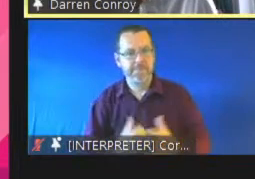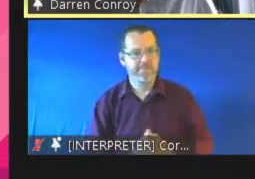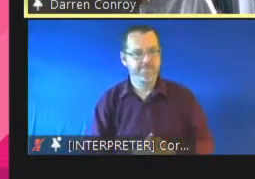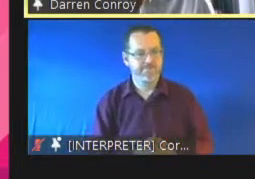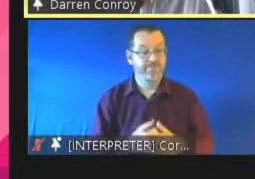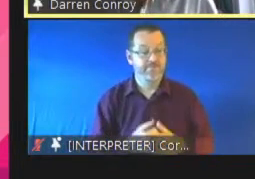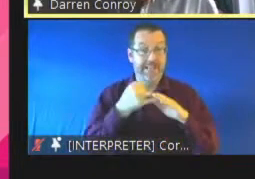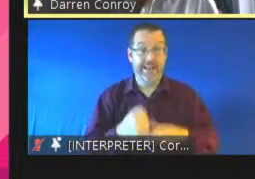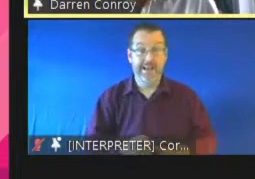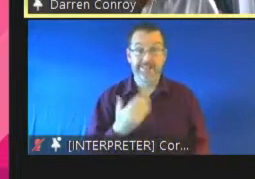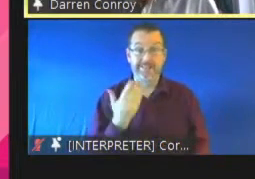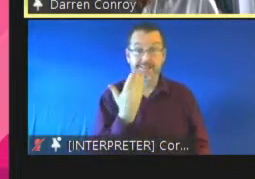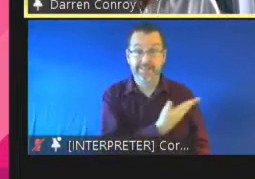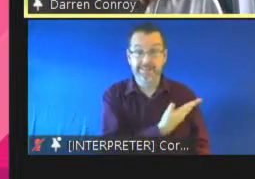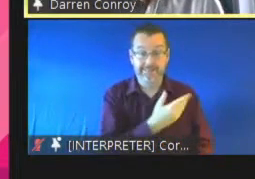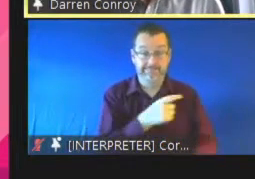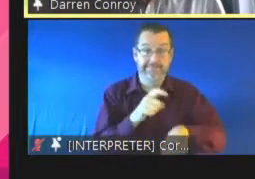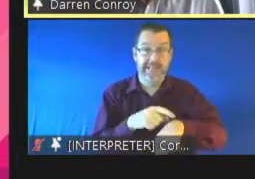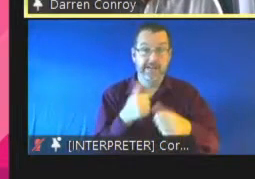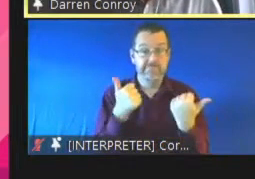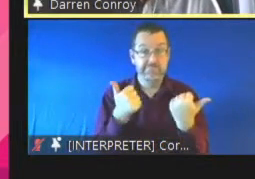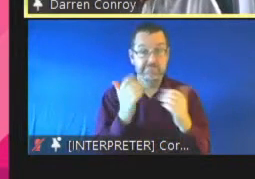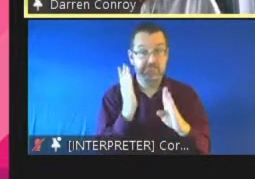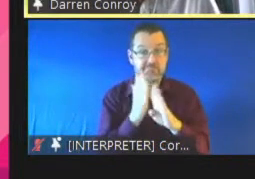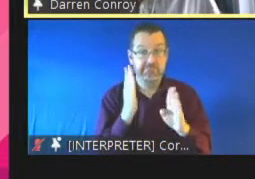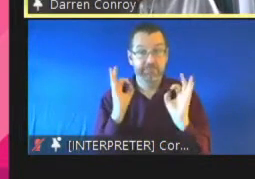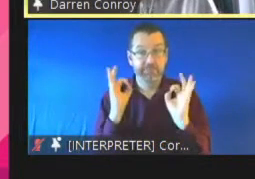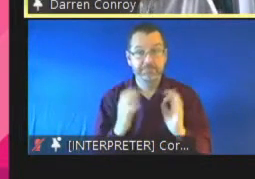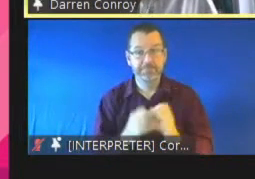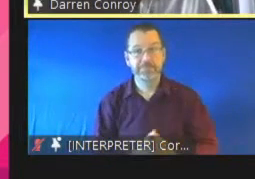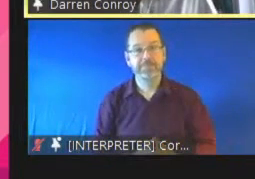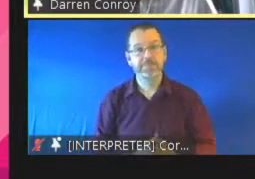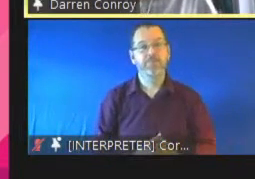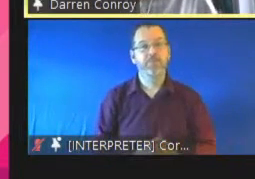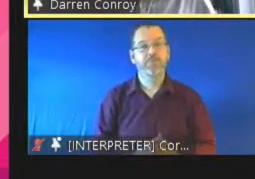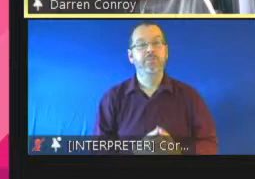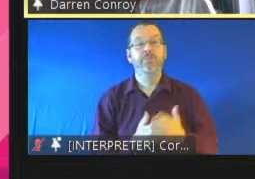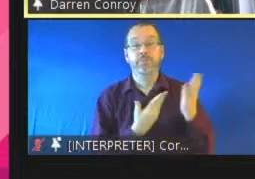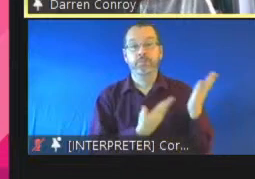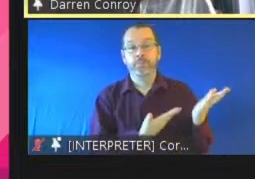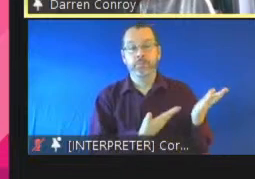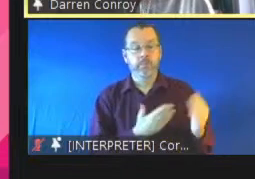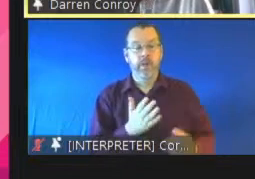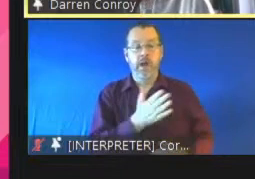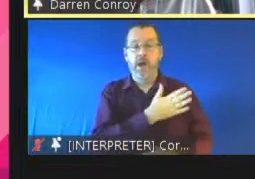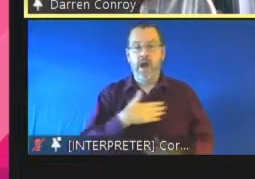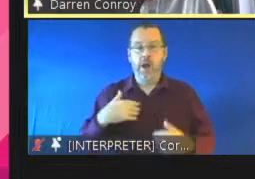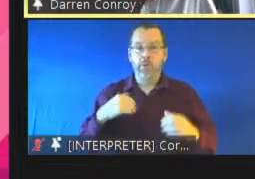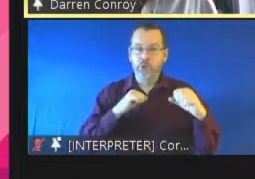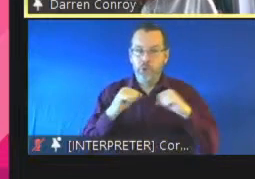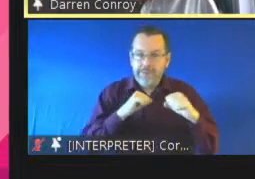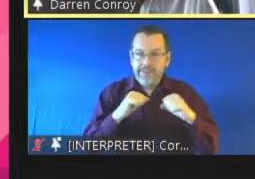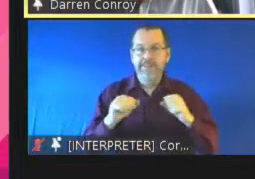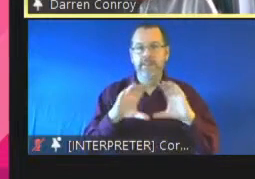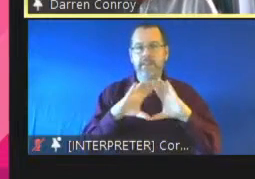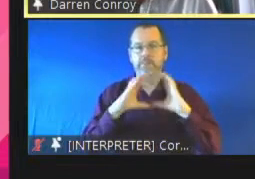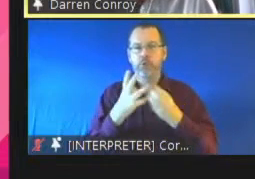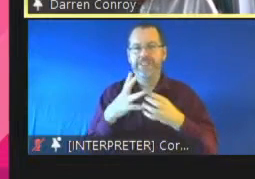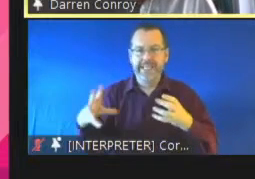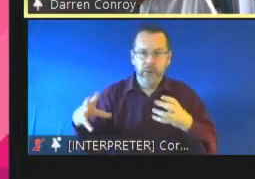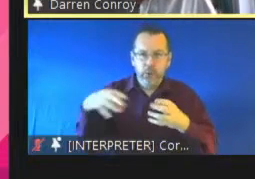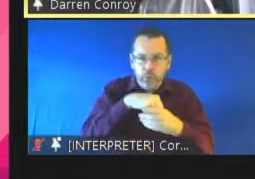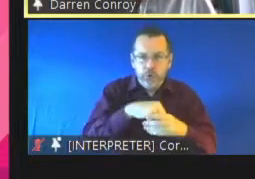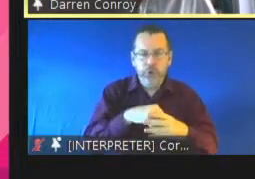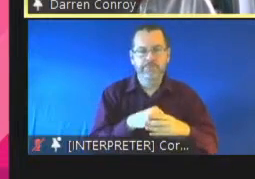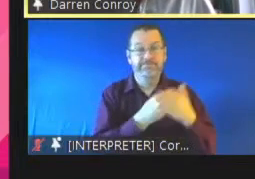glad to hear keep on track with time um so our services and community inclusion suppose some points that we